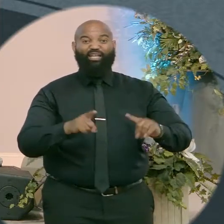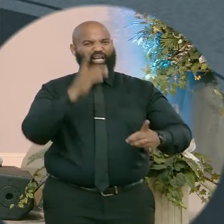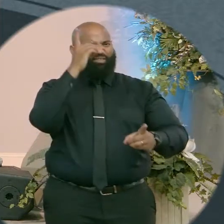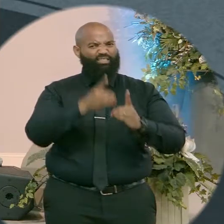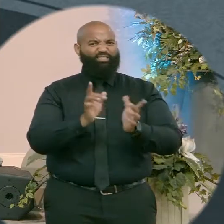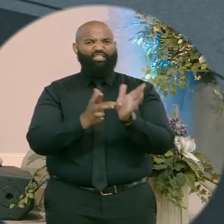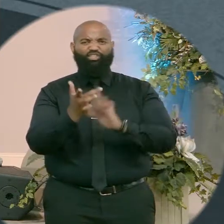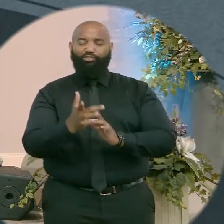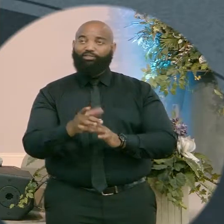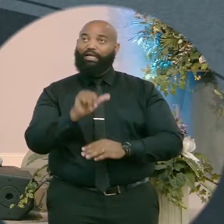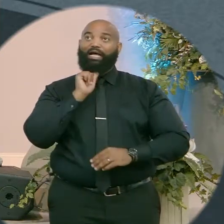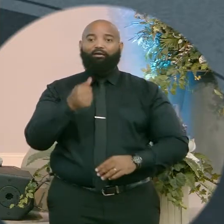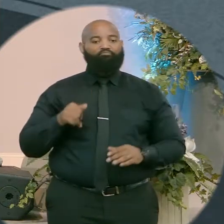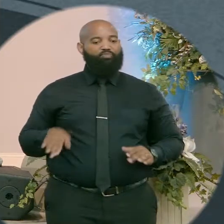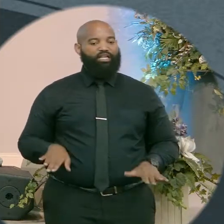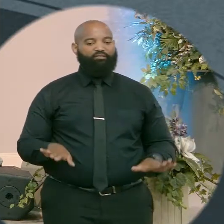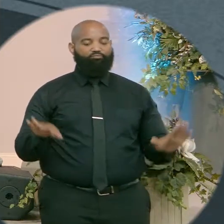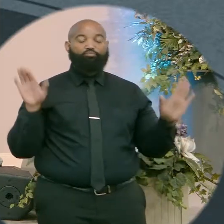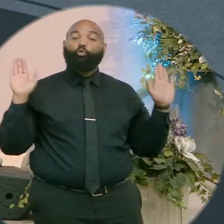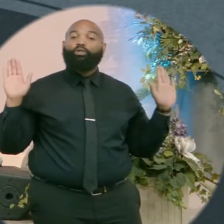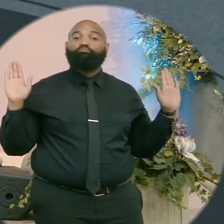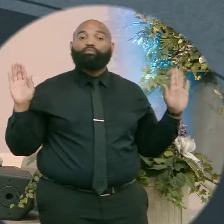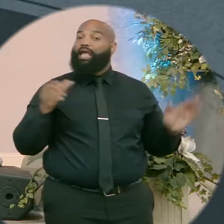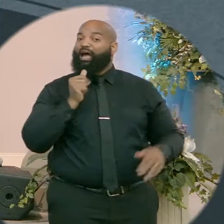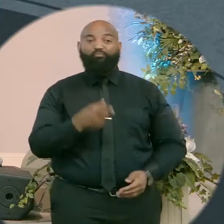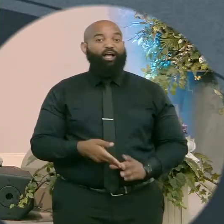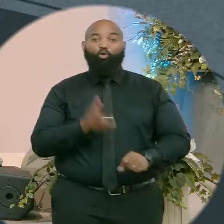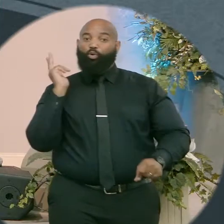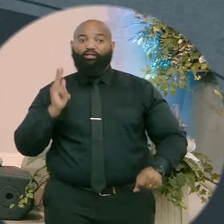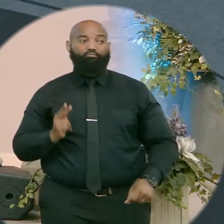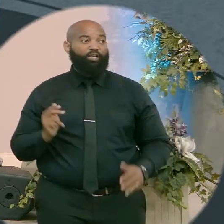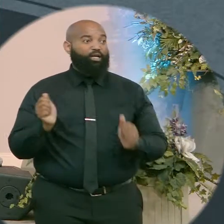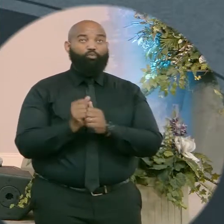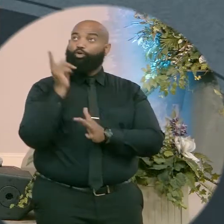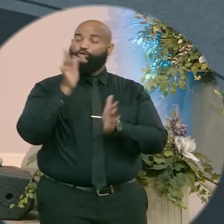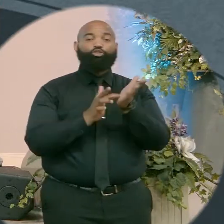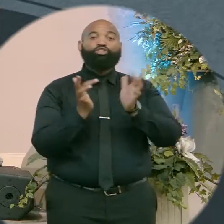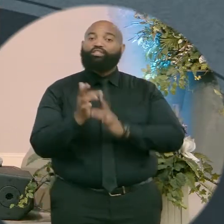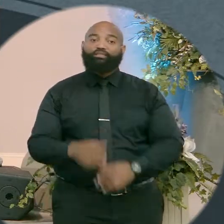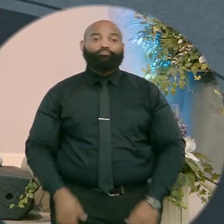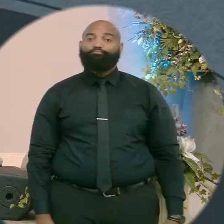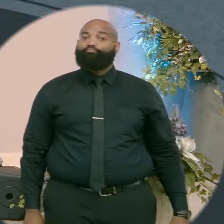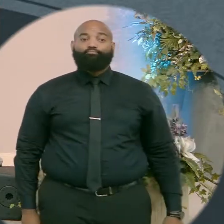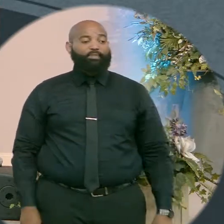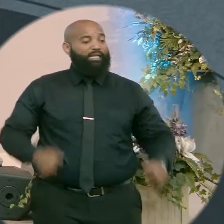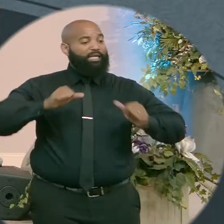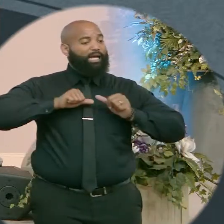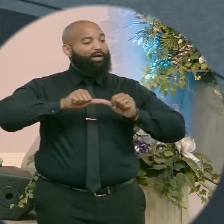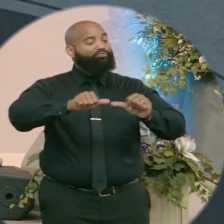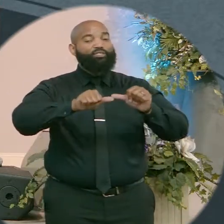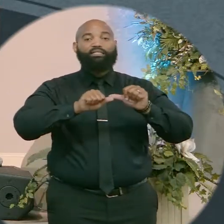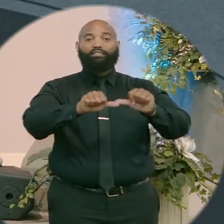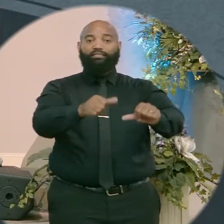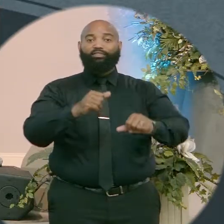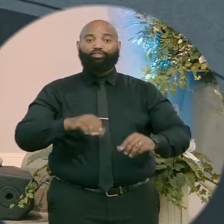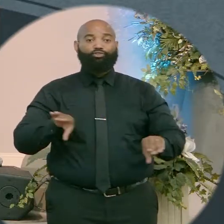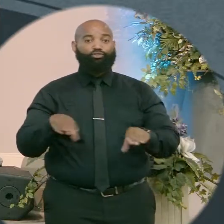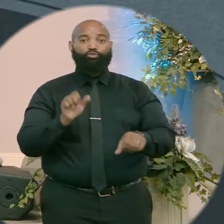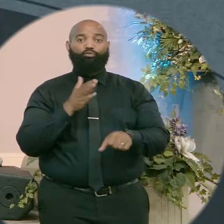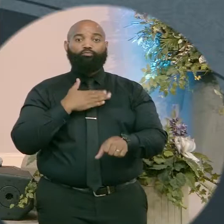mind like Jesus. I ain't coming off my post. I'm not, not, not going to finish my assignment.